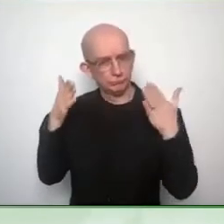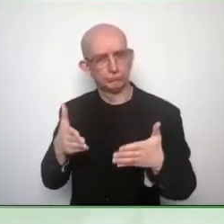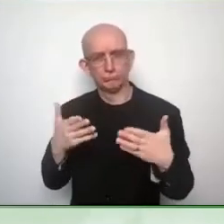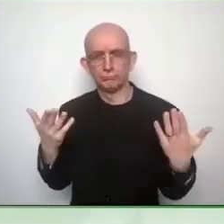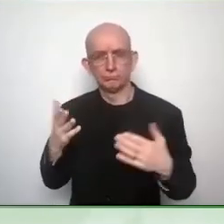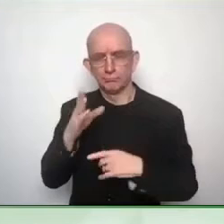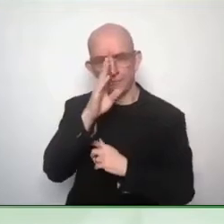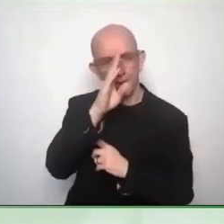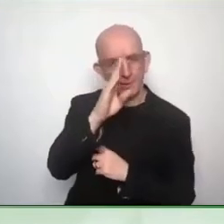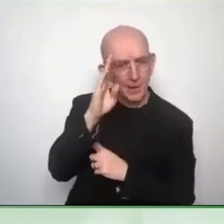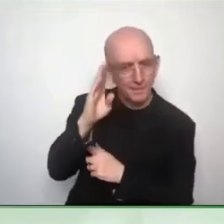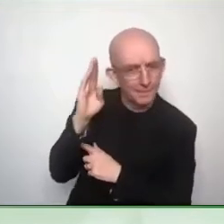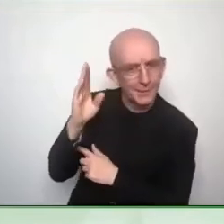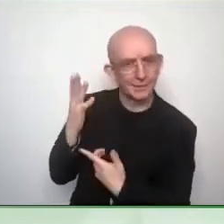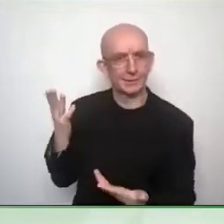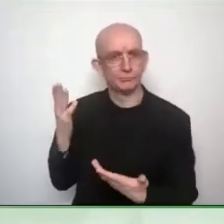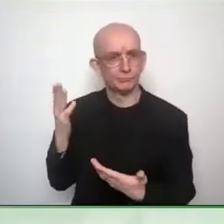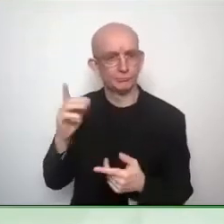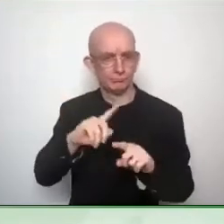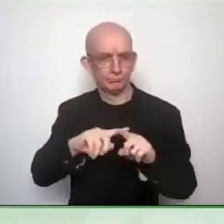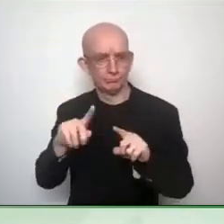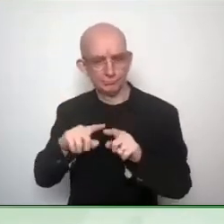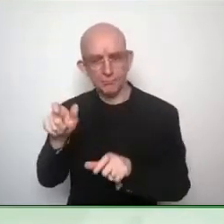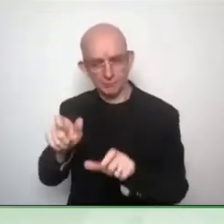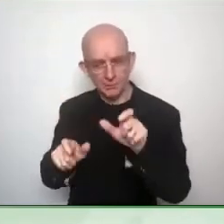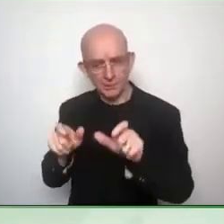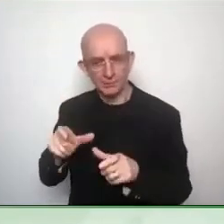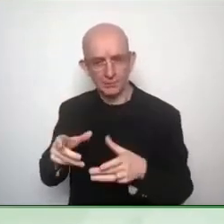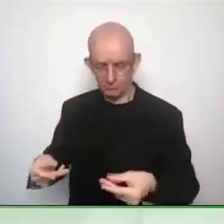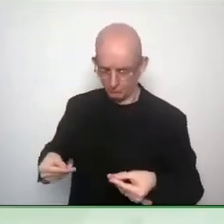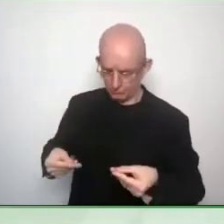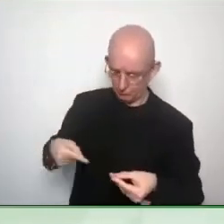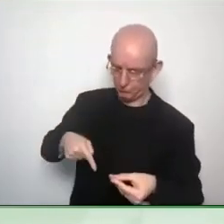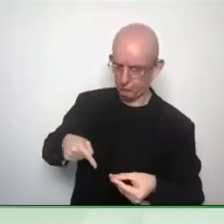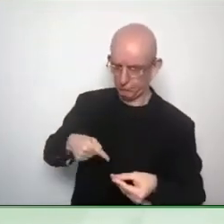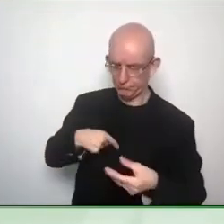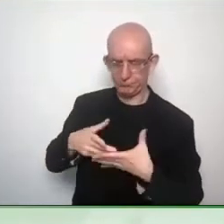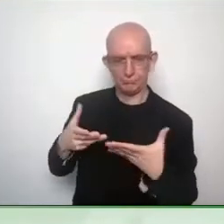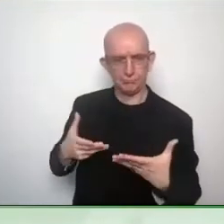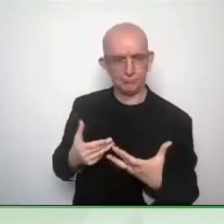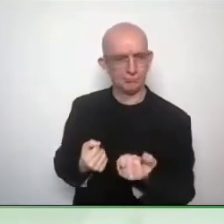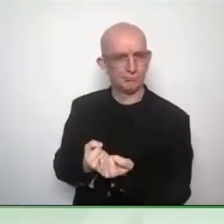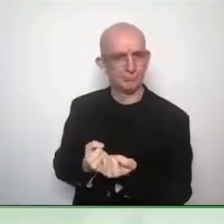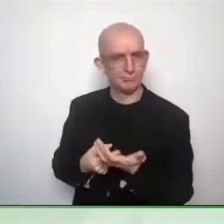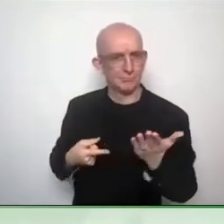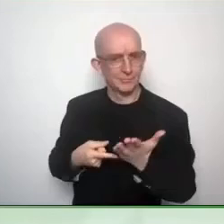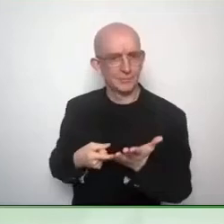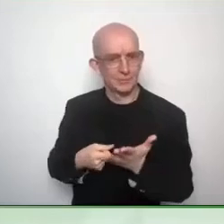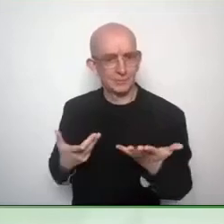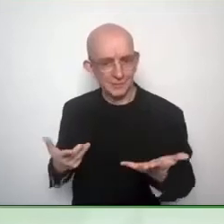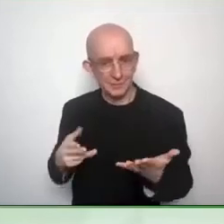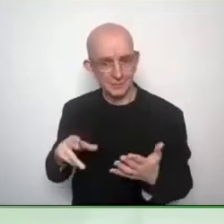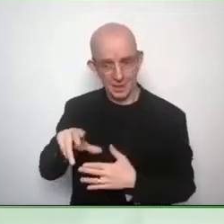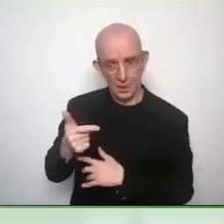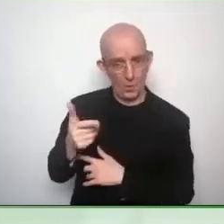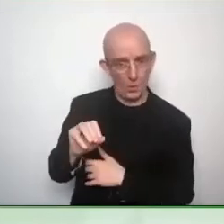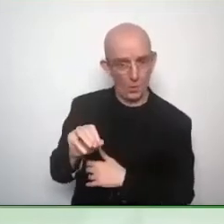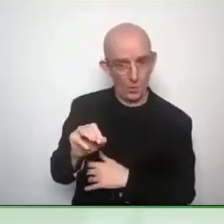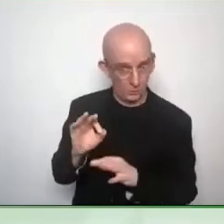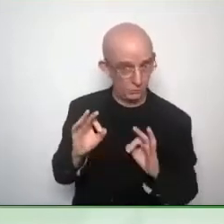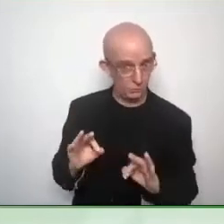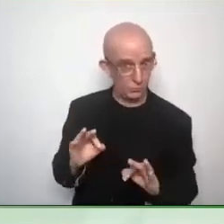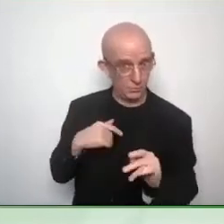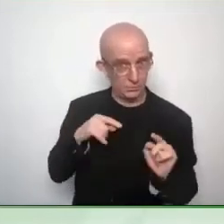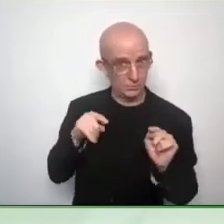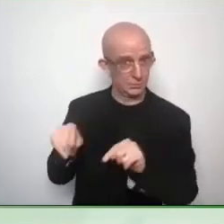Yeah, you're definitely in the right place. It's, as I tried to say, it's not only academics. We increasingly